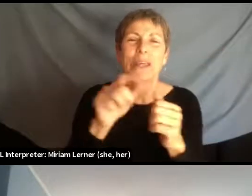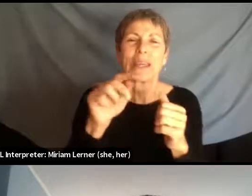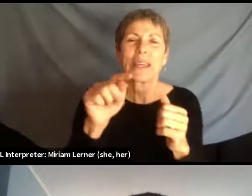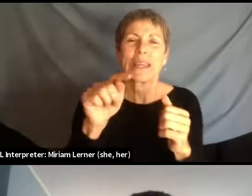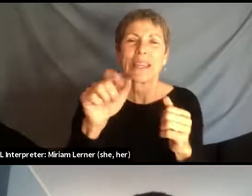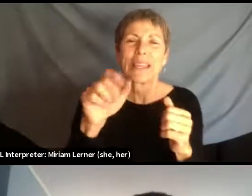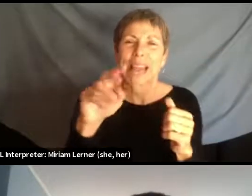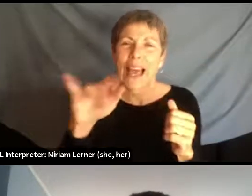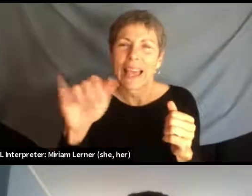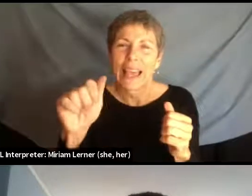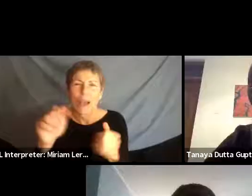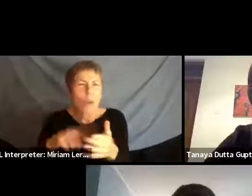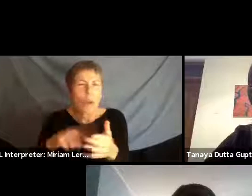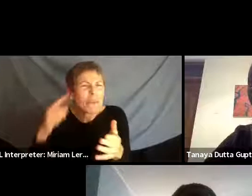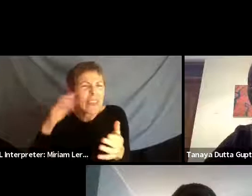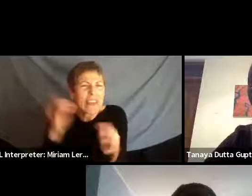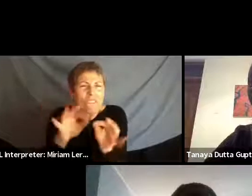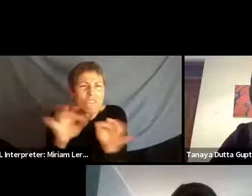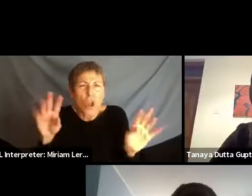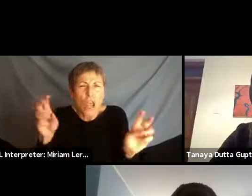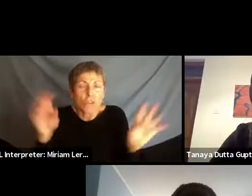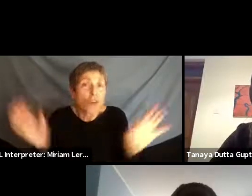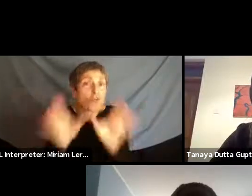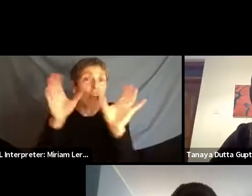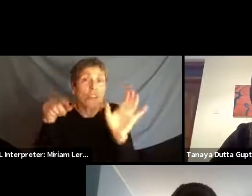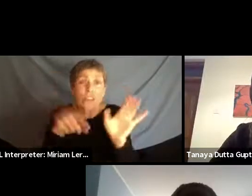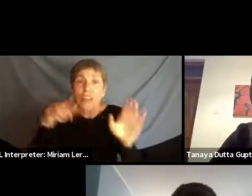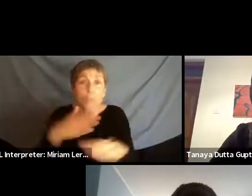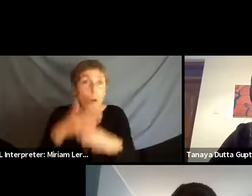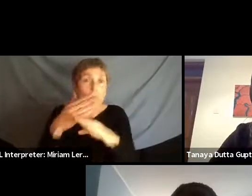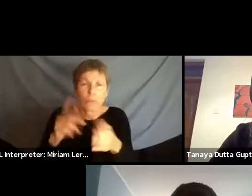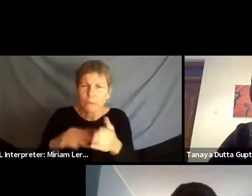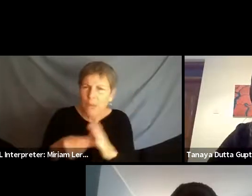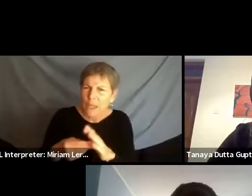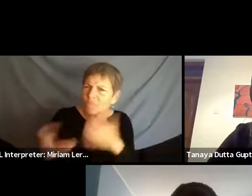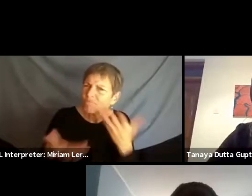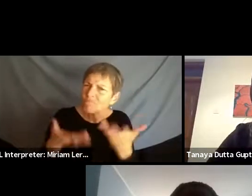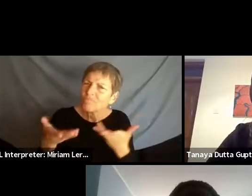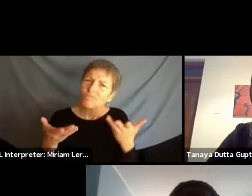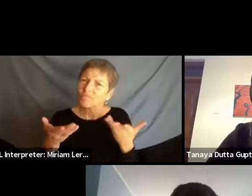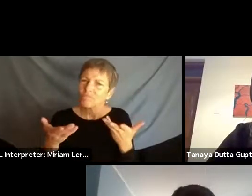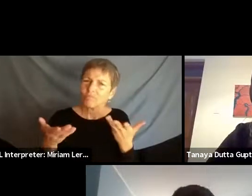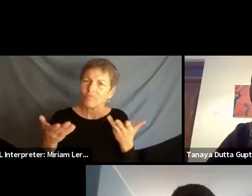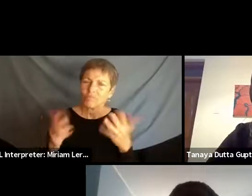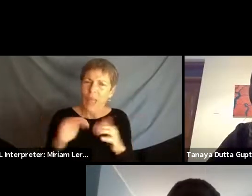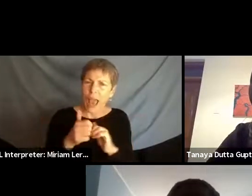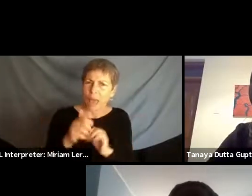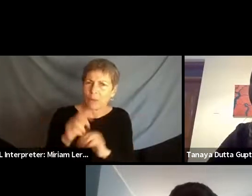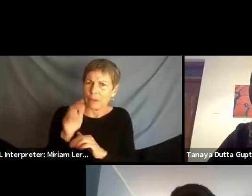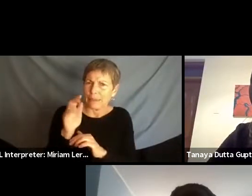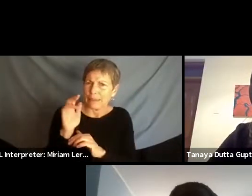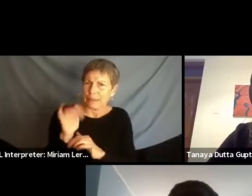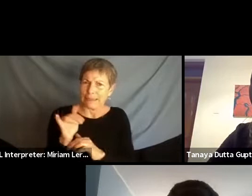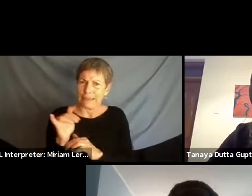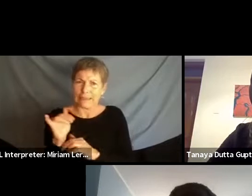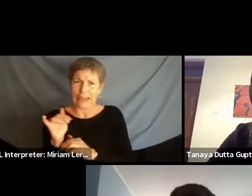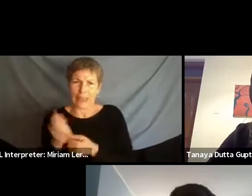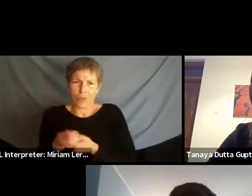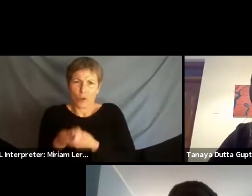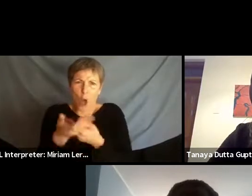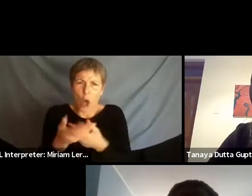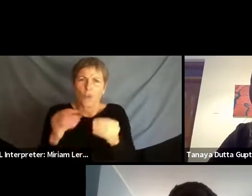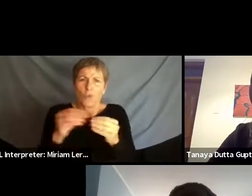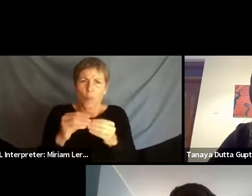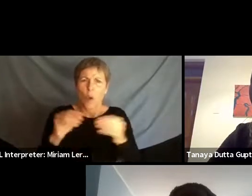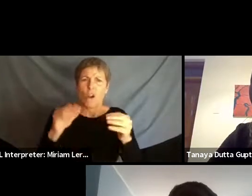do you think about that phrase, crisis at the border? How does that play into the violence at the border and the violence